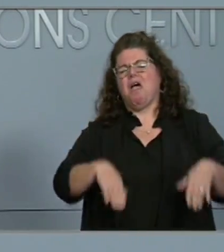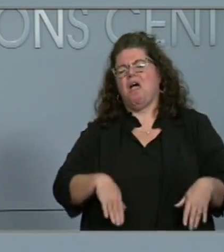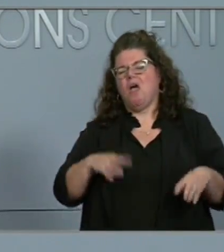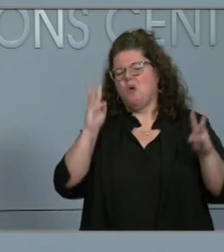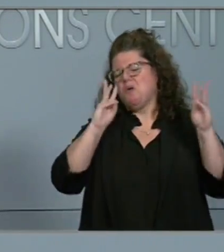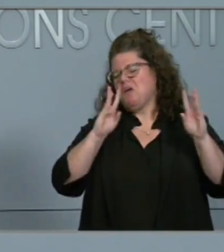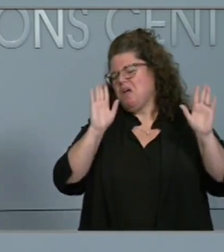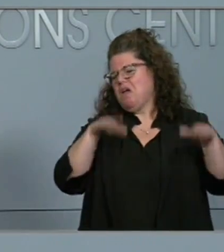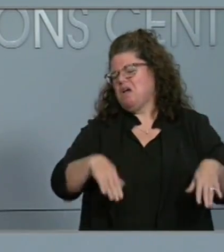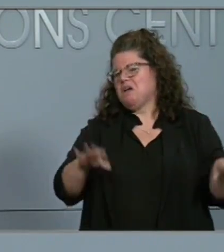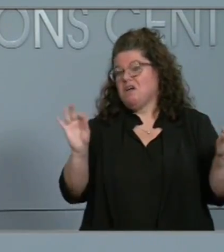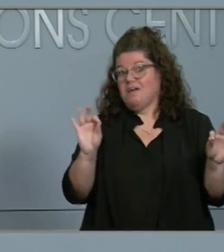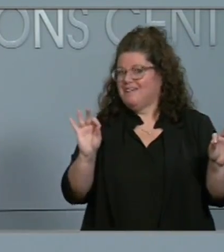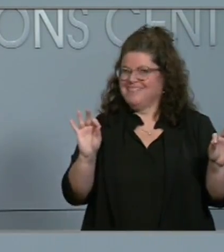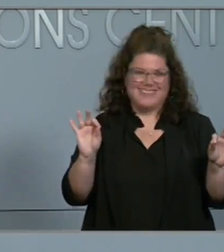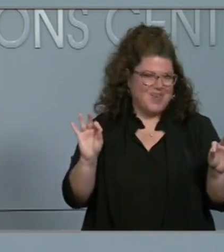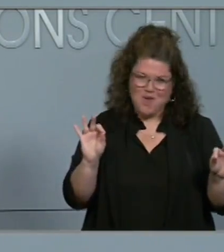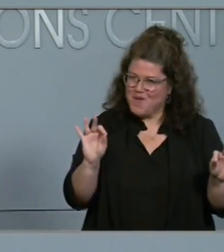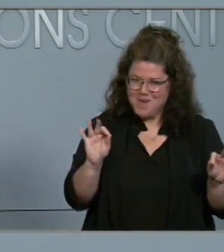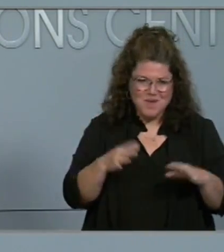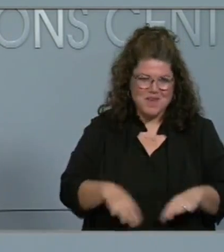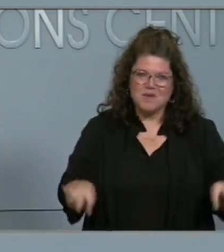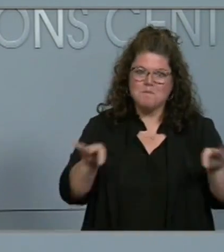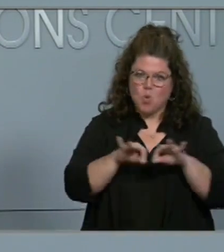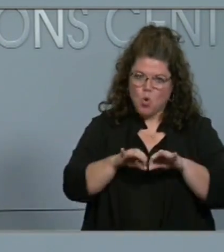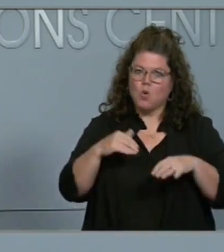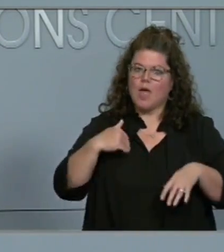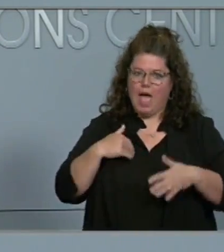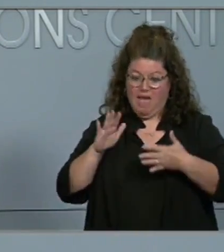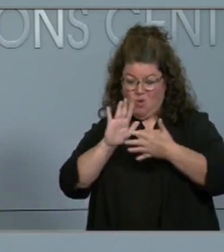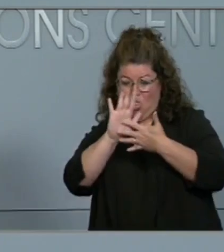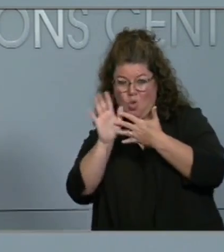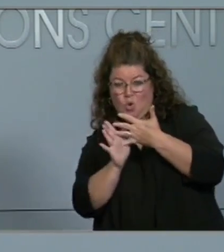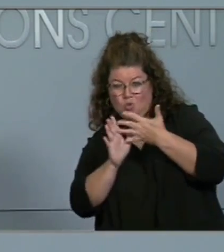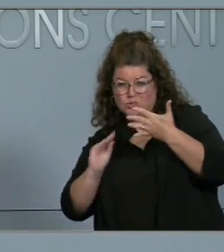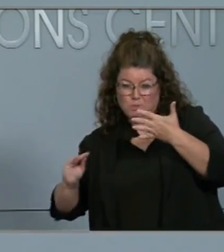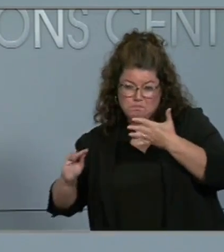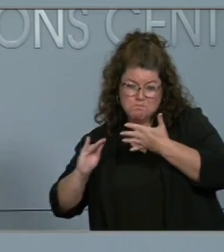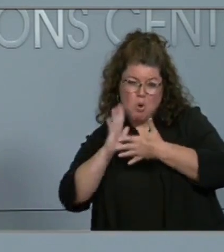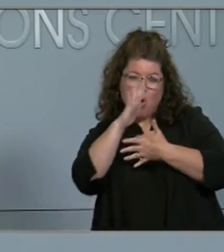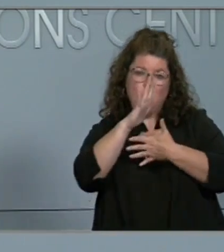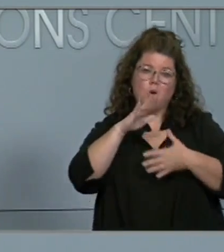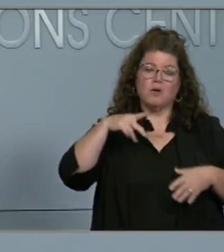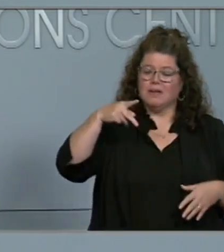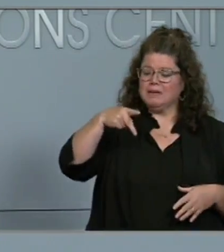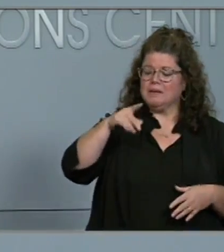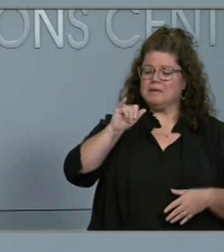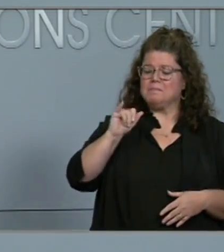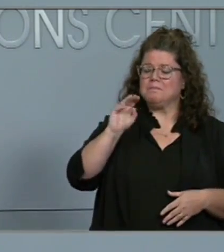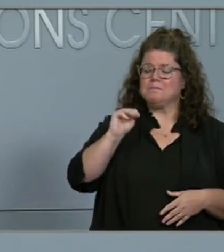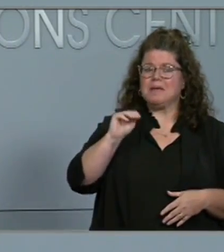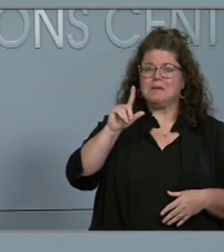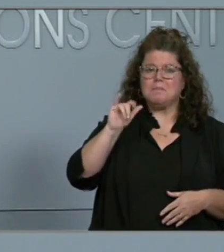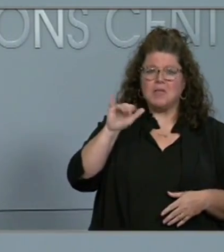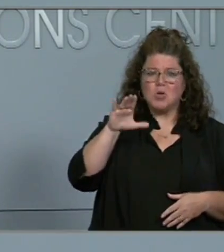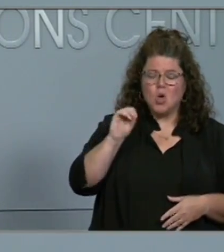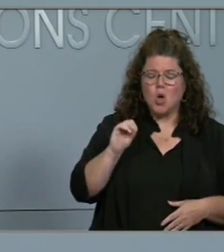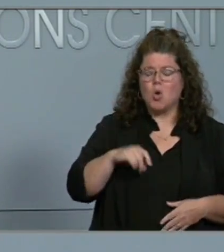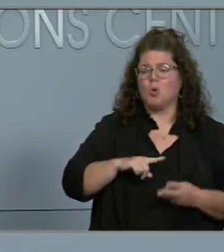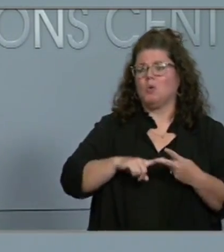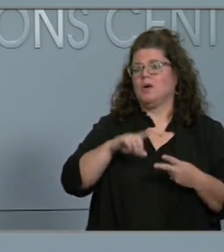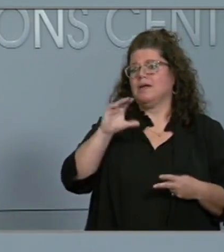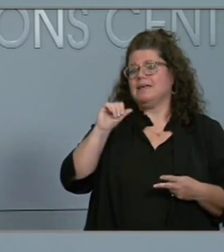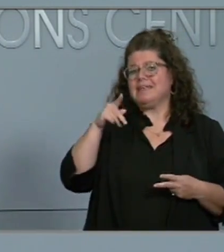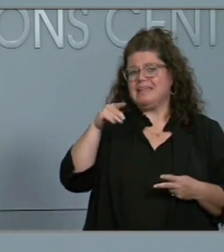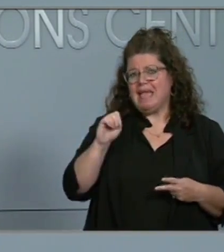have. Right now, we are seeing some coastal surge, especially on the Pamlico, Neuse, Cape Fear rivers. Some of that is